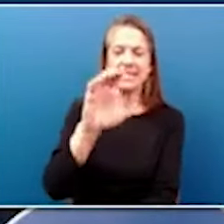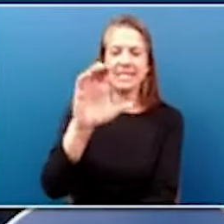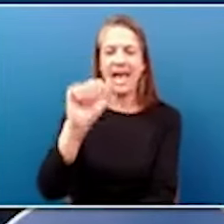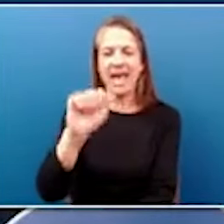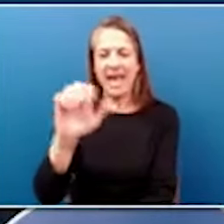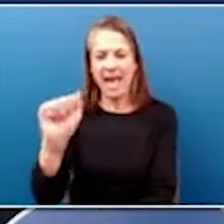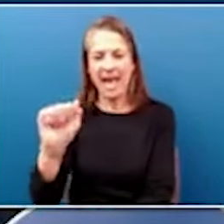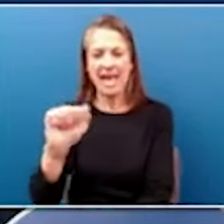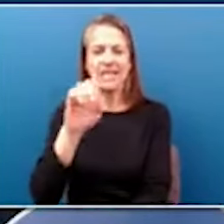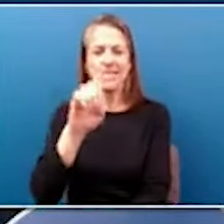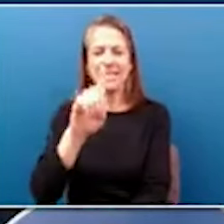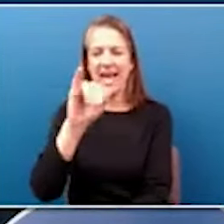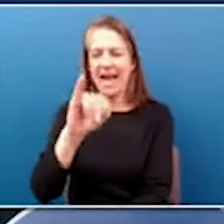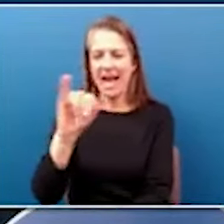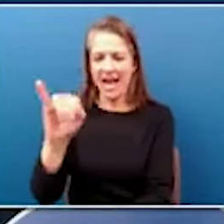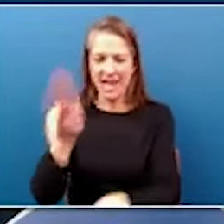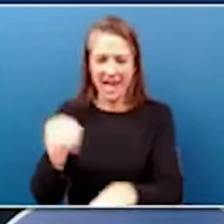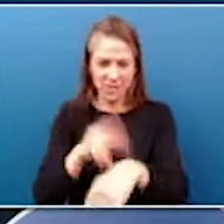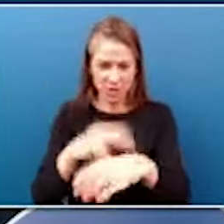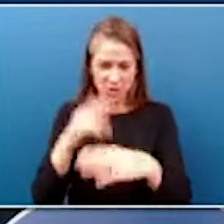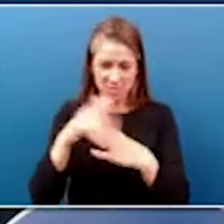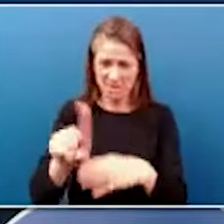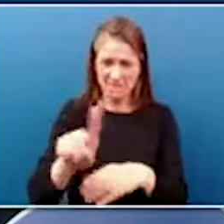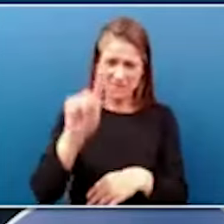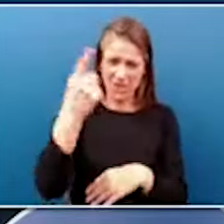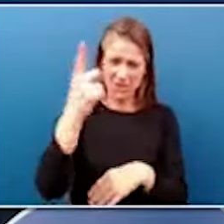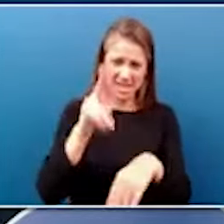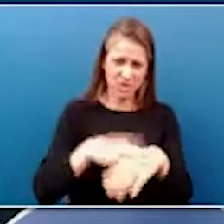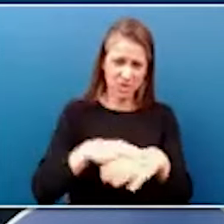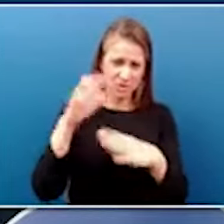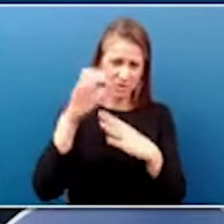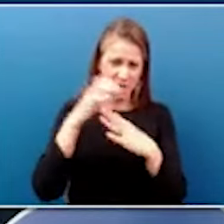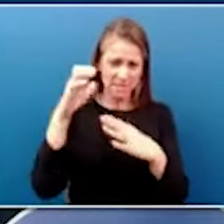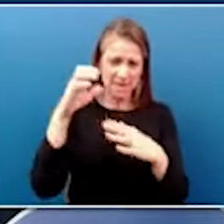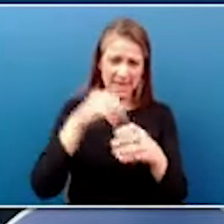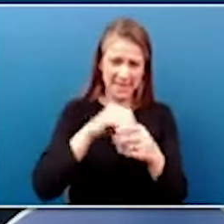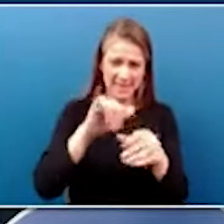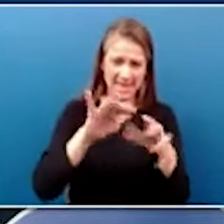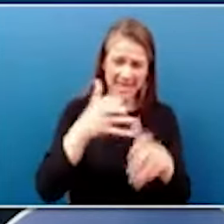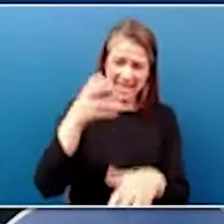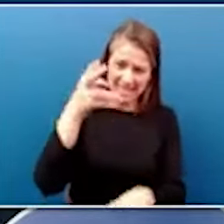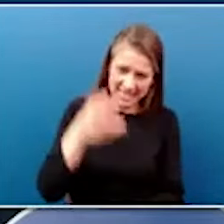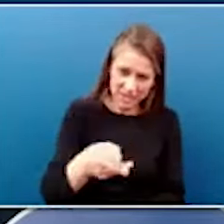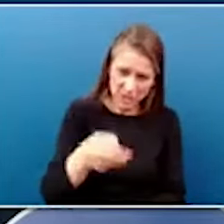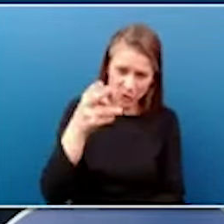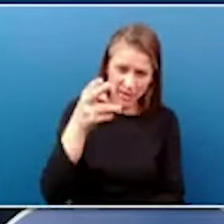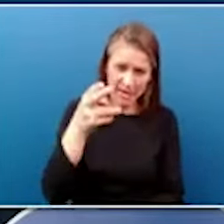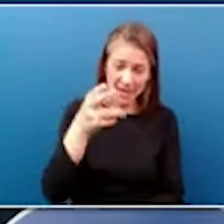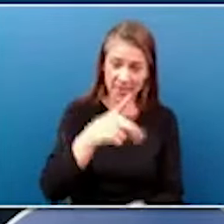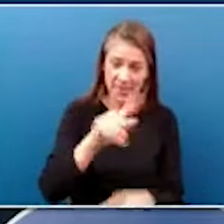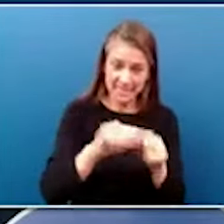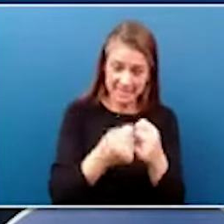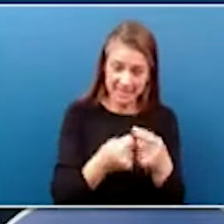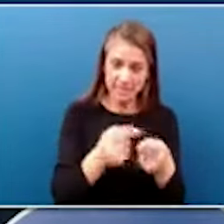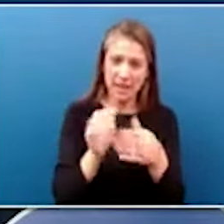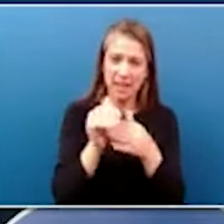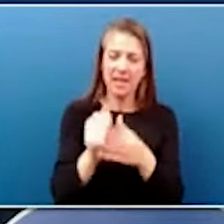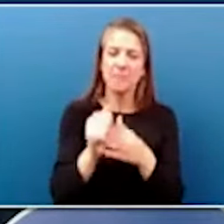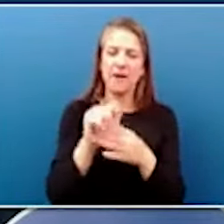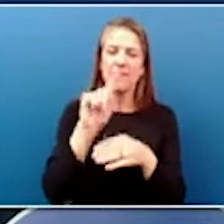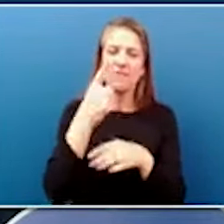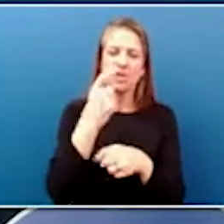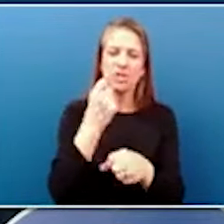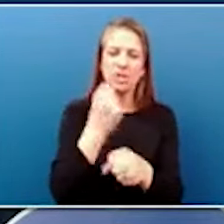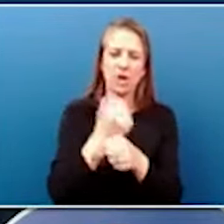This is the first national championship in the institution's history. The team is led by first-year head